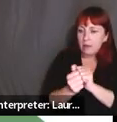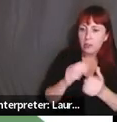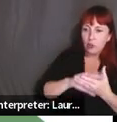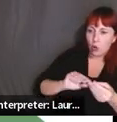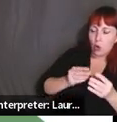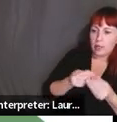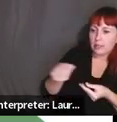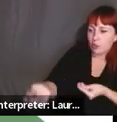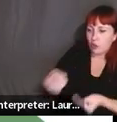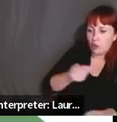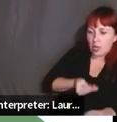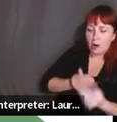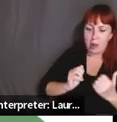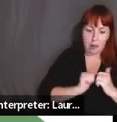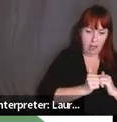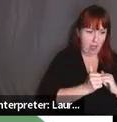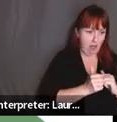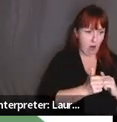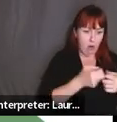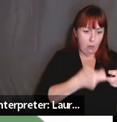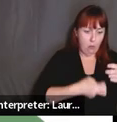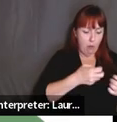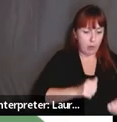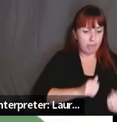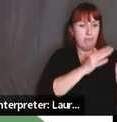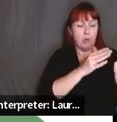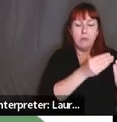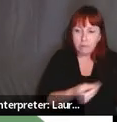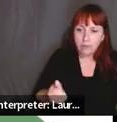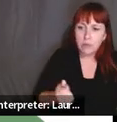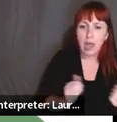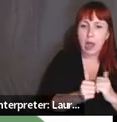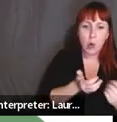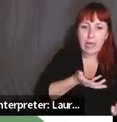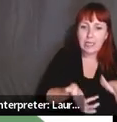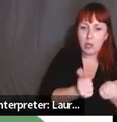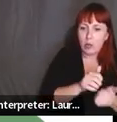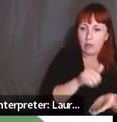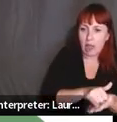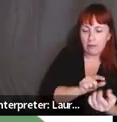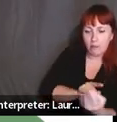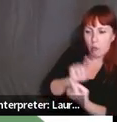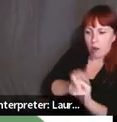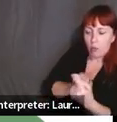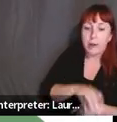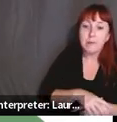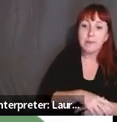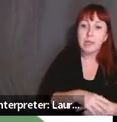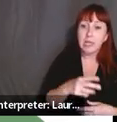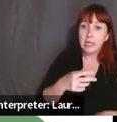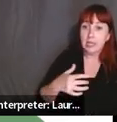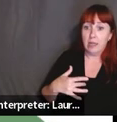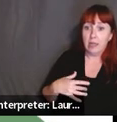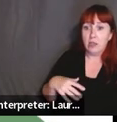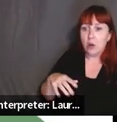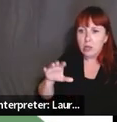ways to deal with certain problems, um, in a one-on-one, uh, Uh, normally Celia Chamon-Zamora, who is